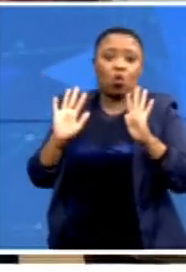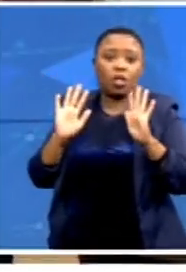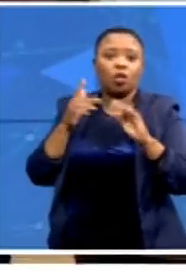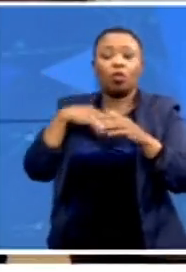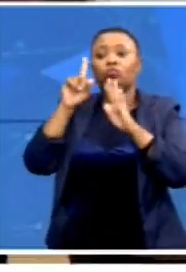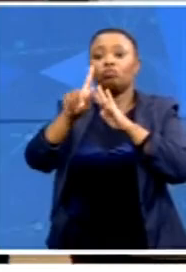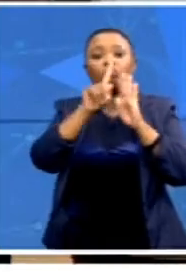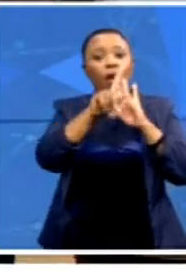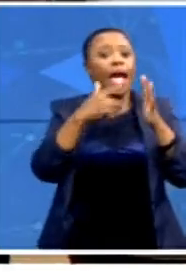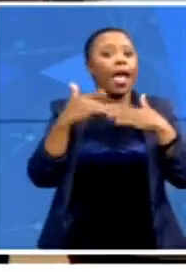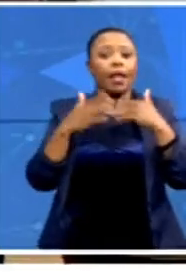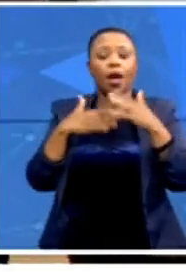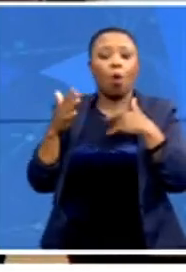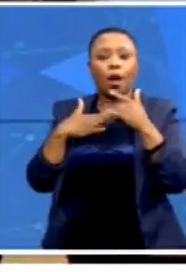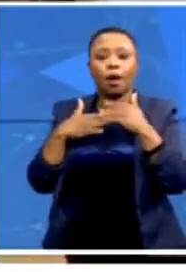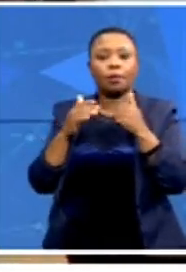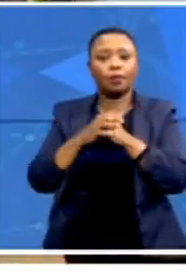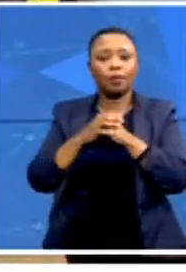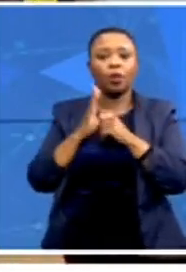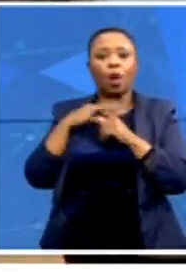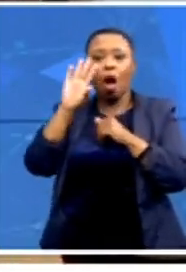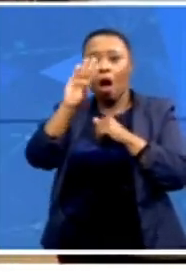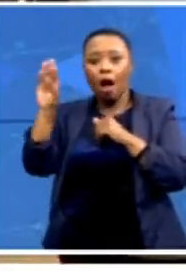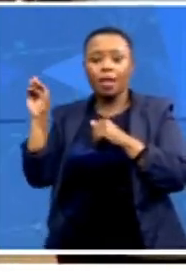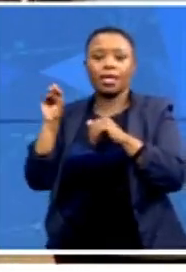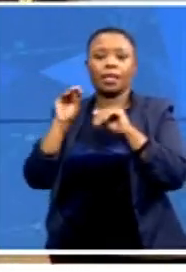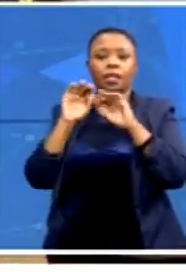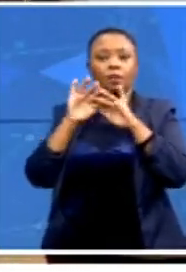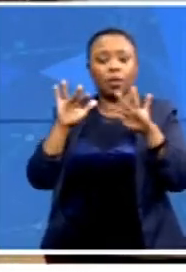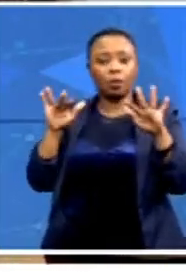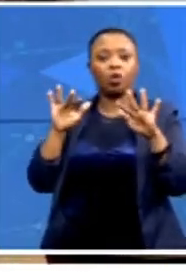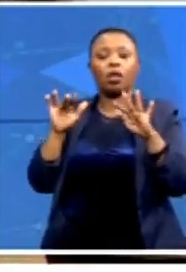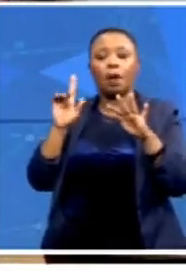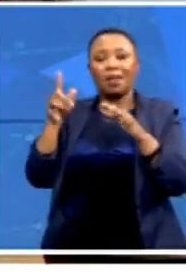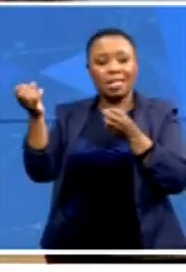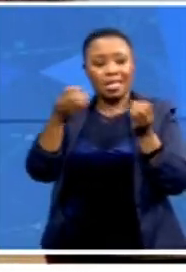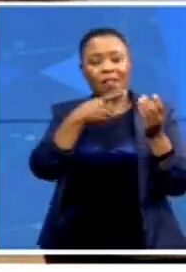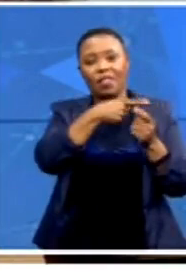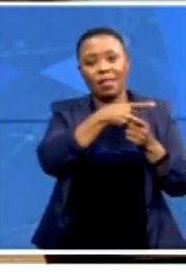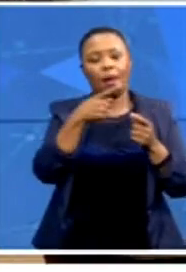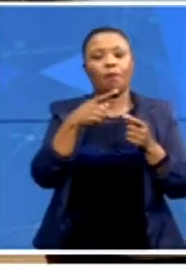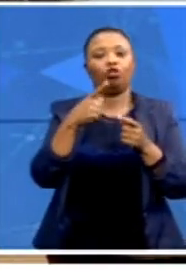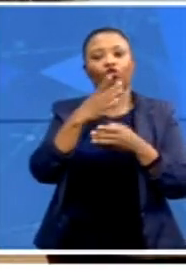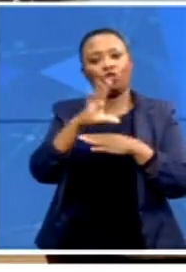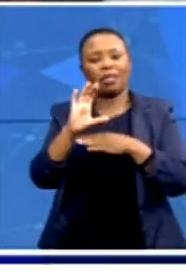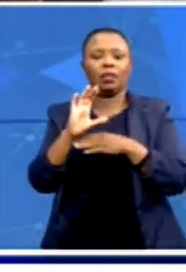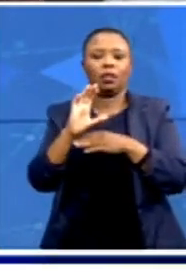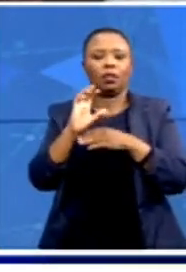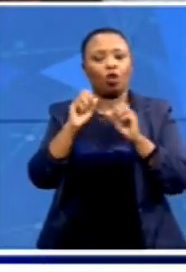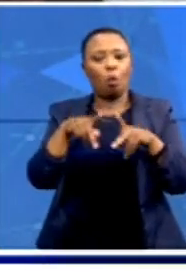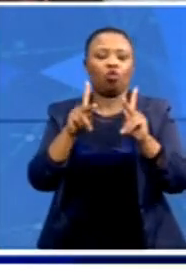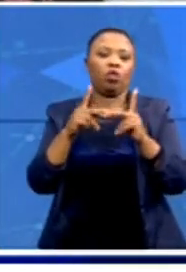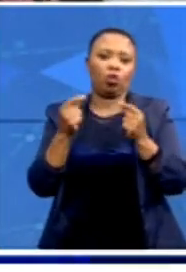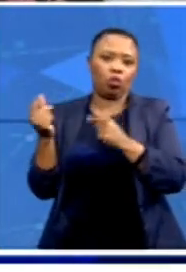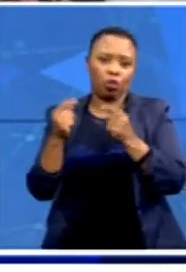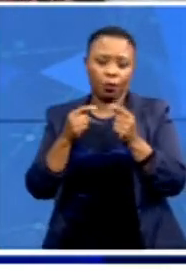ask them to give them a chance, you know, to govern. With that being said, it's back to you in studio. All right, it